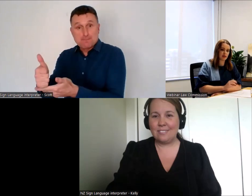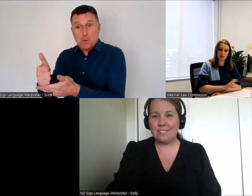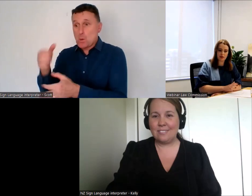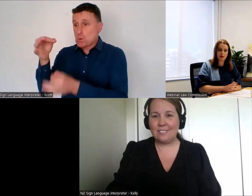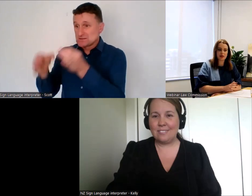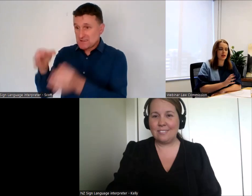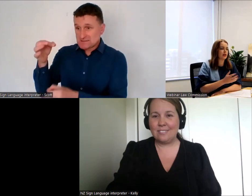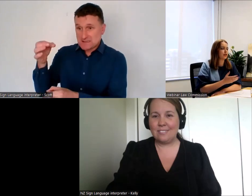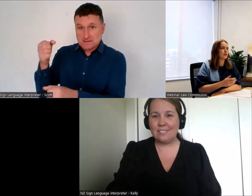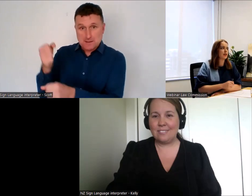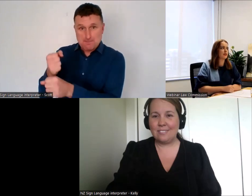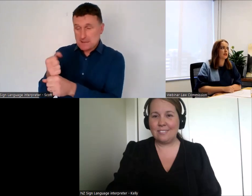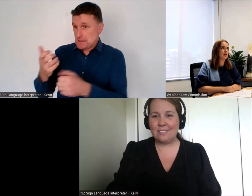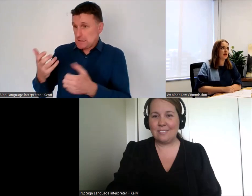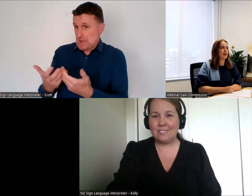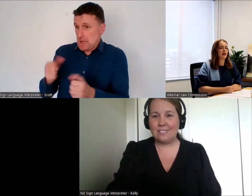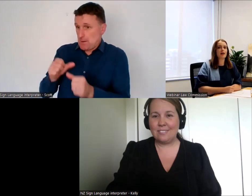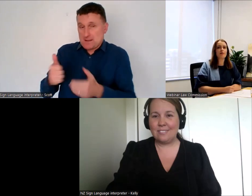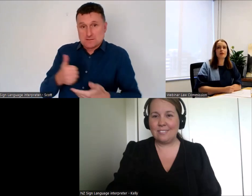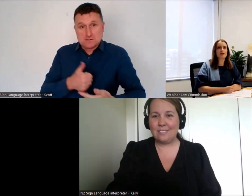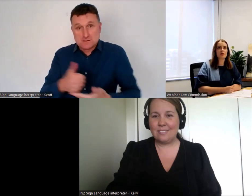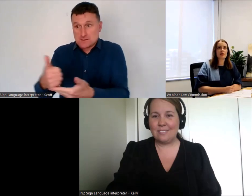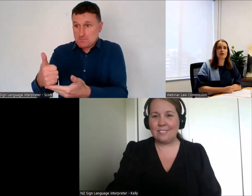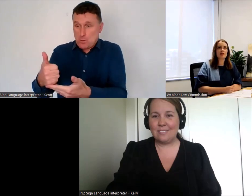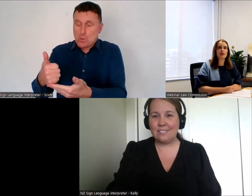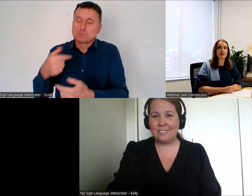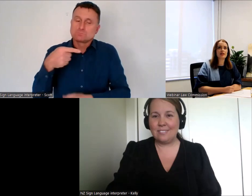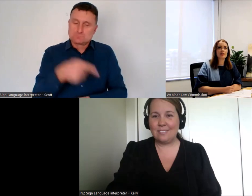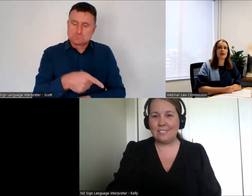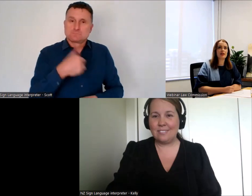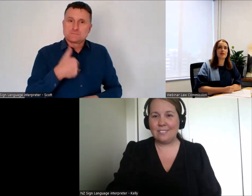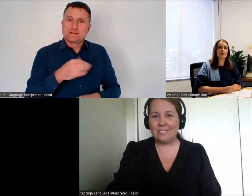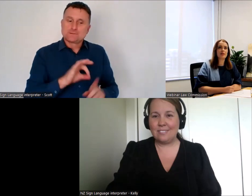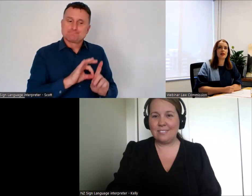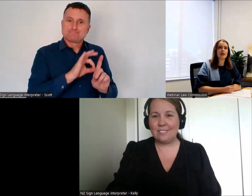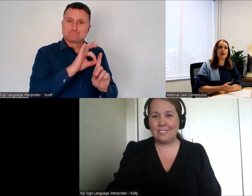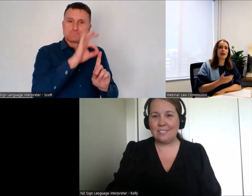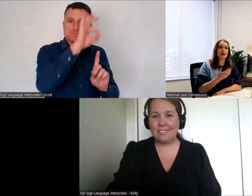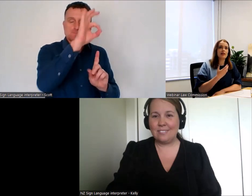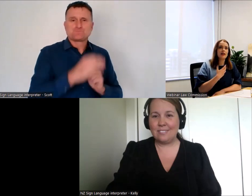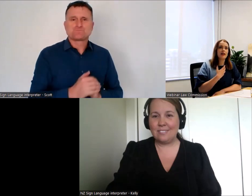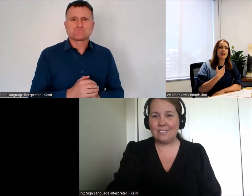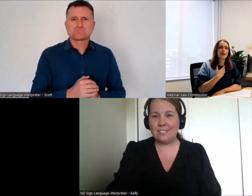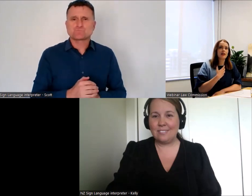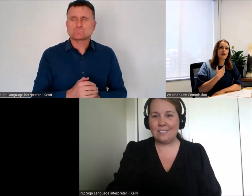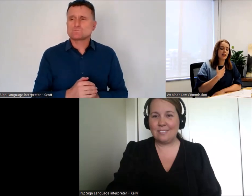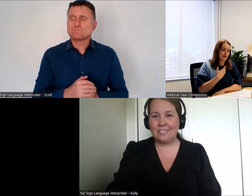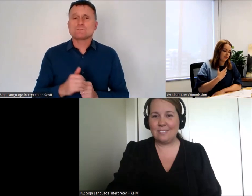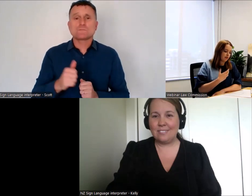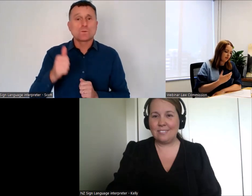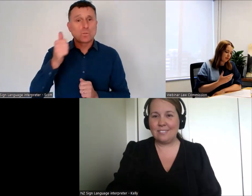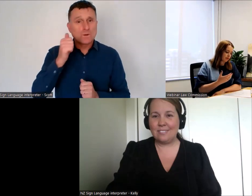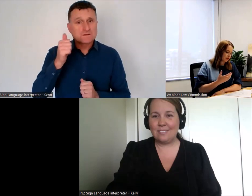is really important as Jeff signaled. Lots of people are doing this in their